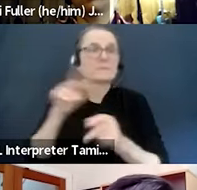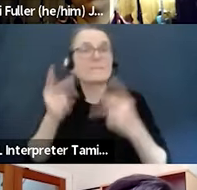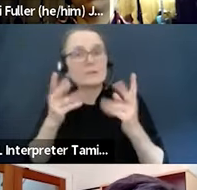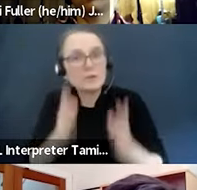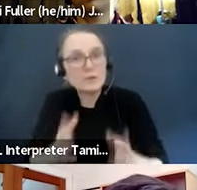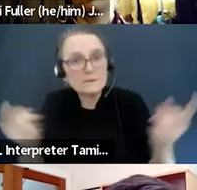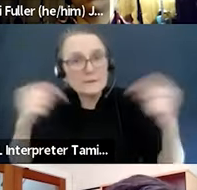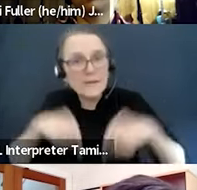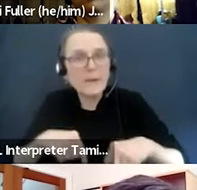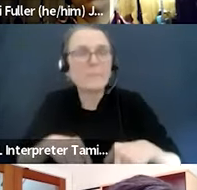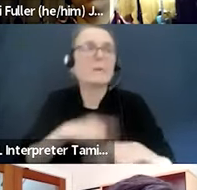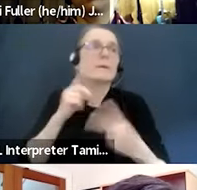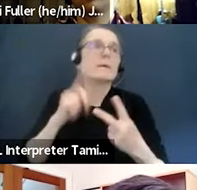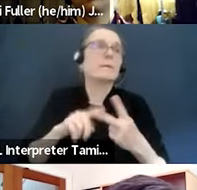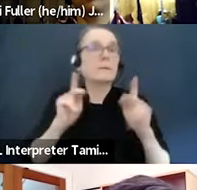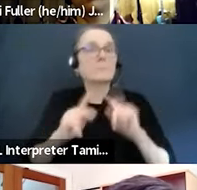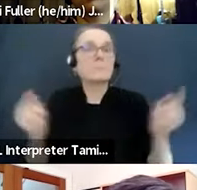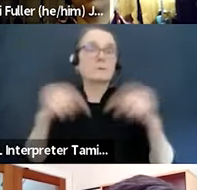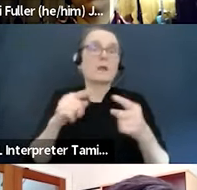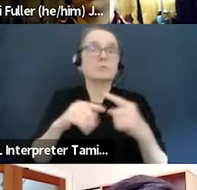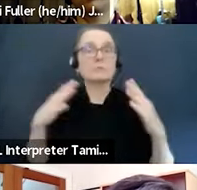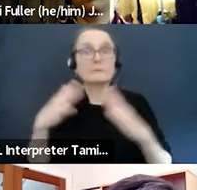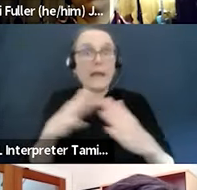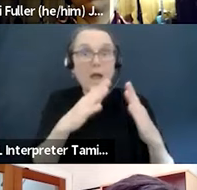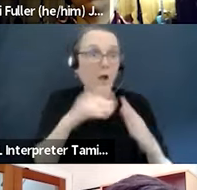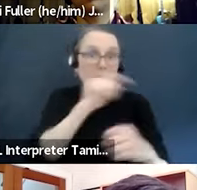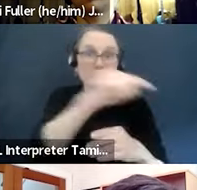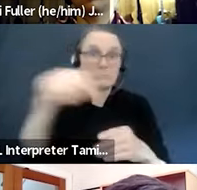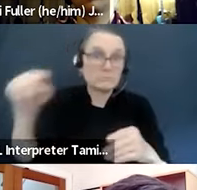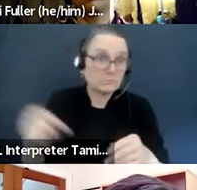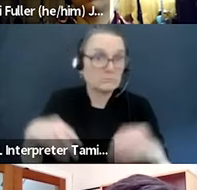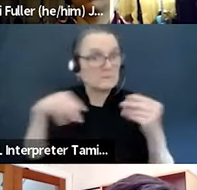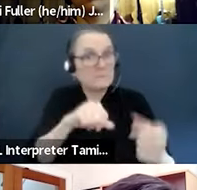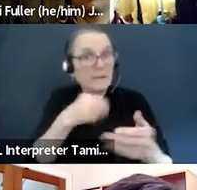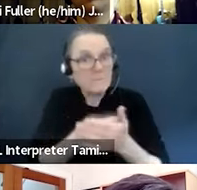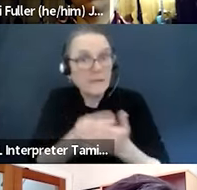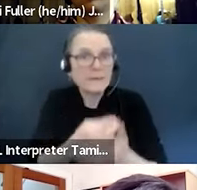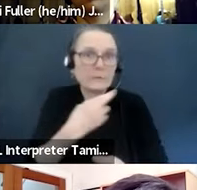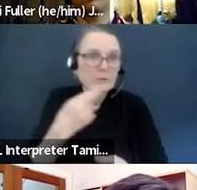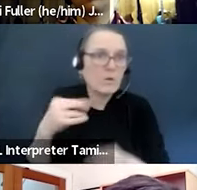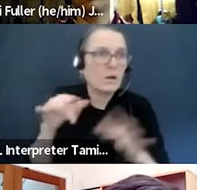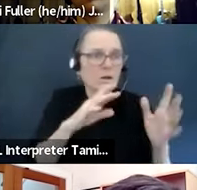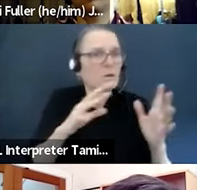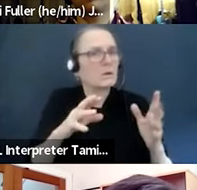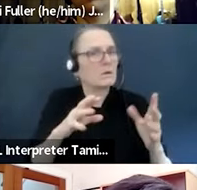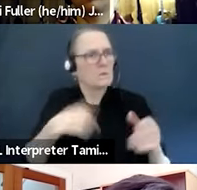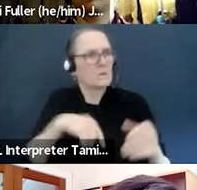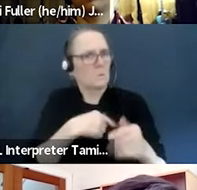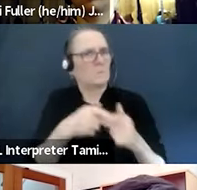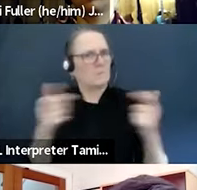has an incredible ripple effect, and that the arts and cultural workforce is huge as a percentage of the state.